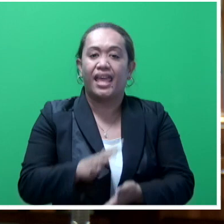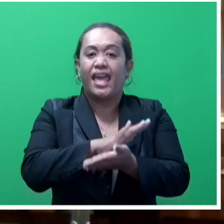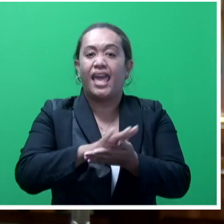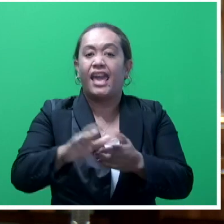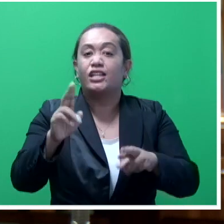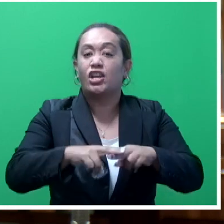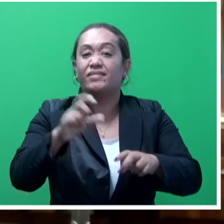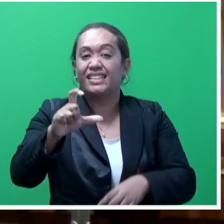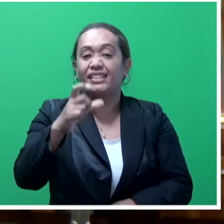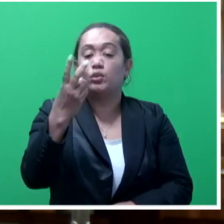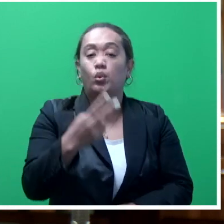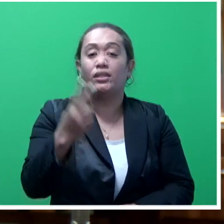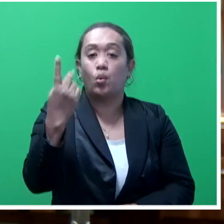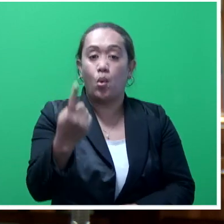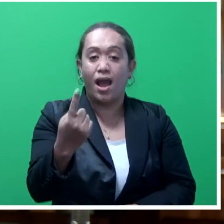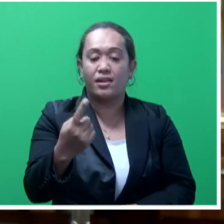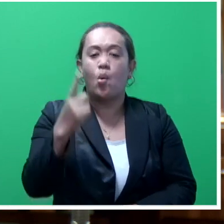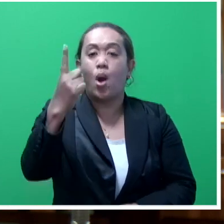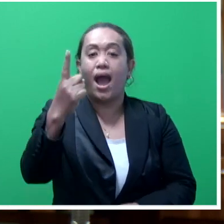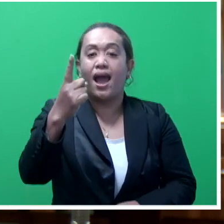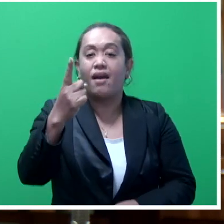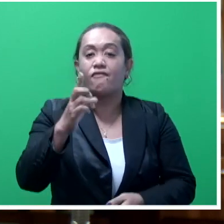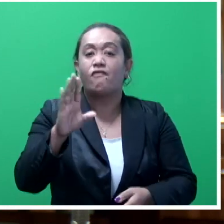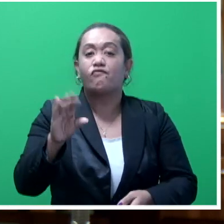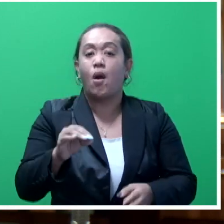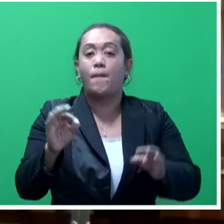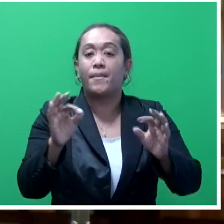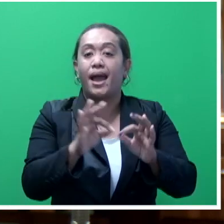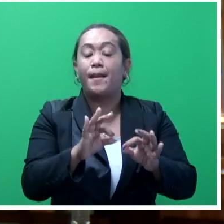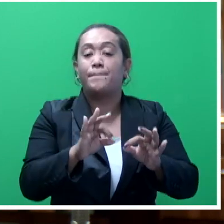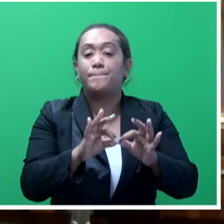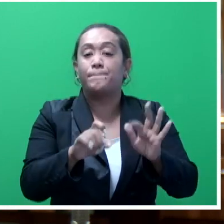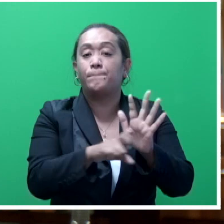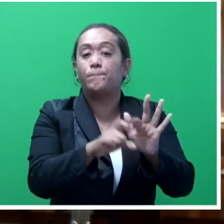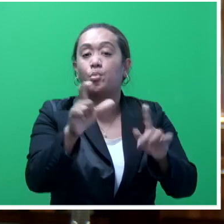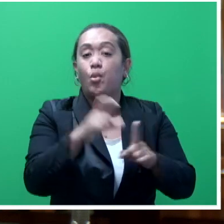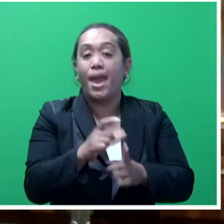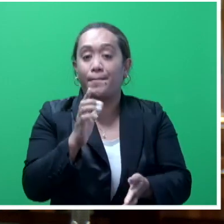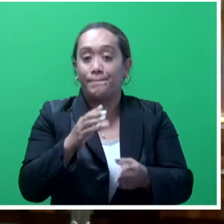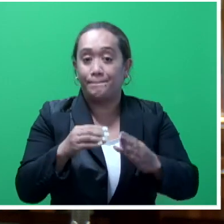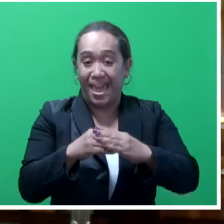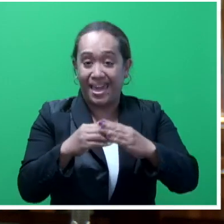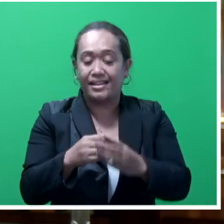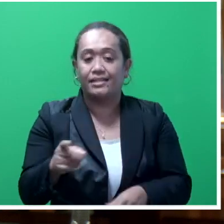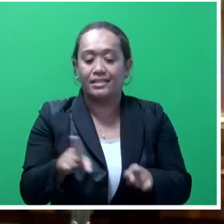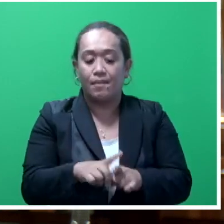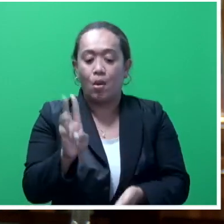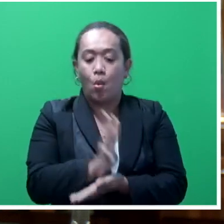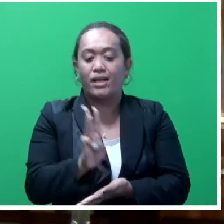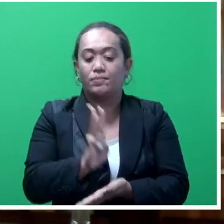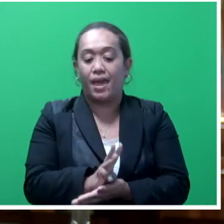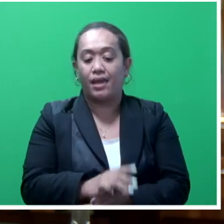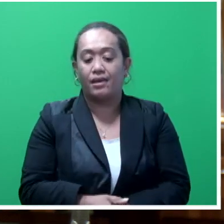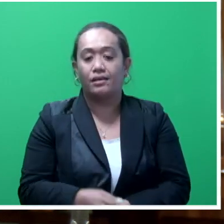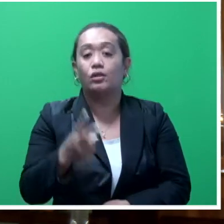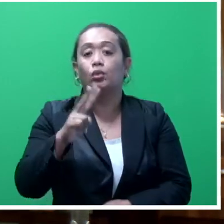Bank, 39 from Westpac, and 29 from ANZ. The banks and lenders have provided FNPF